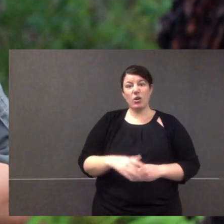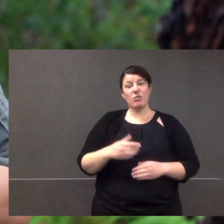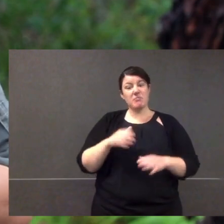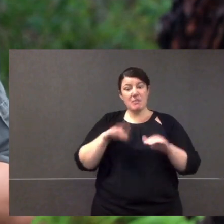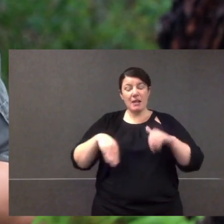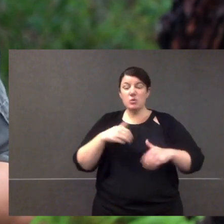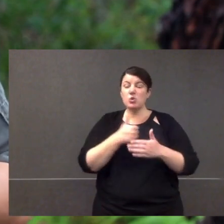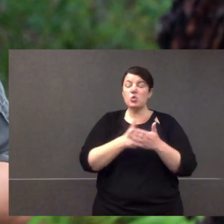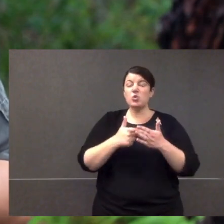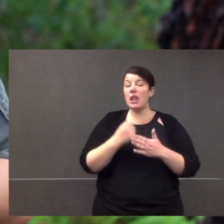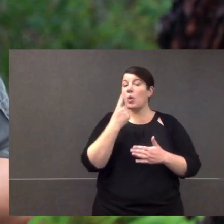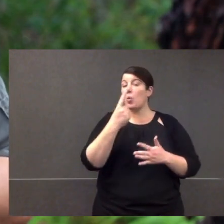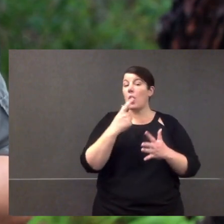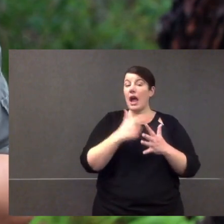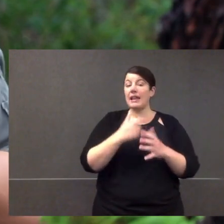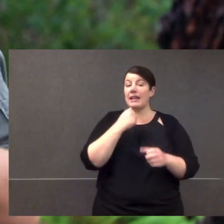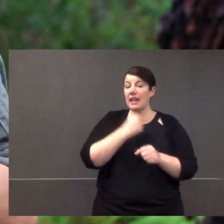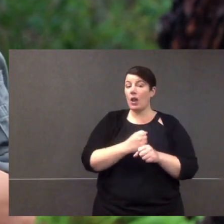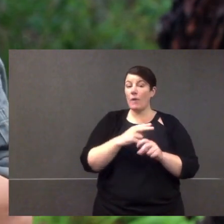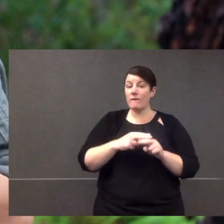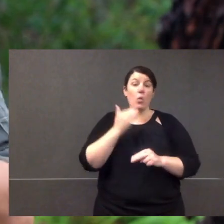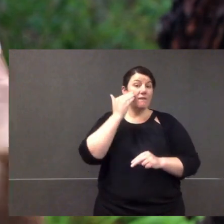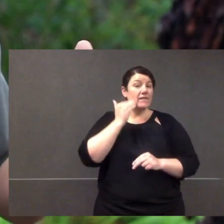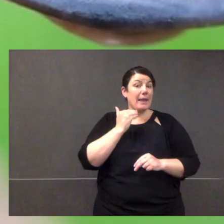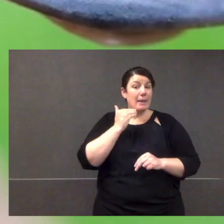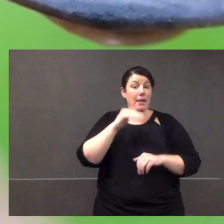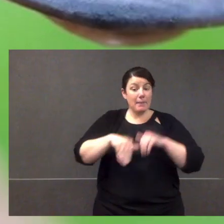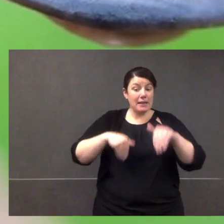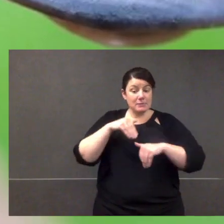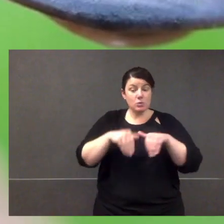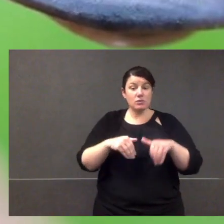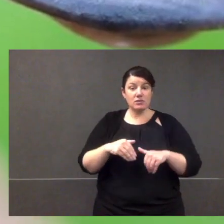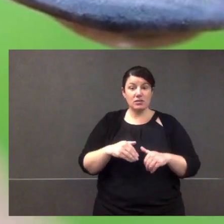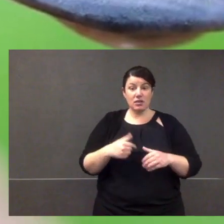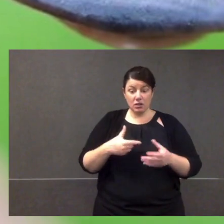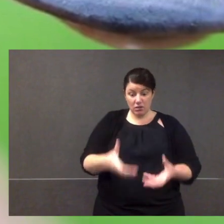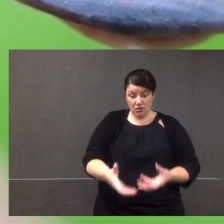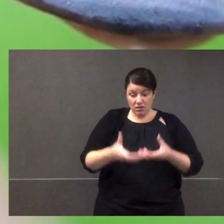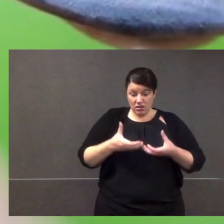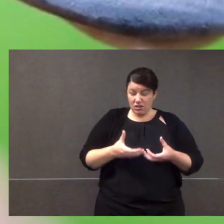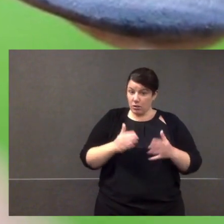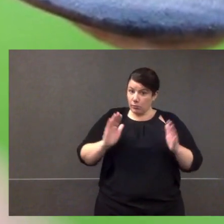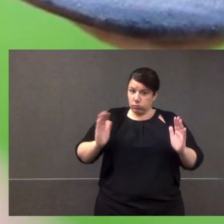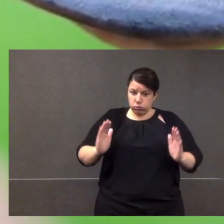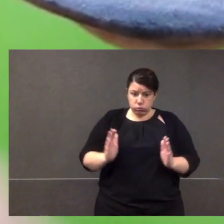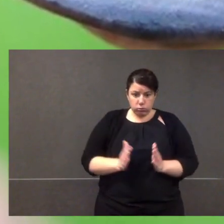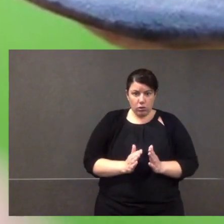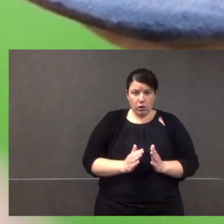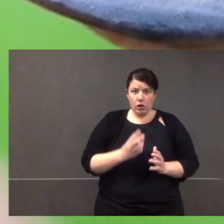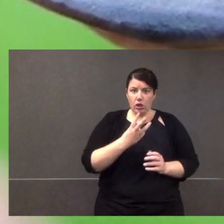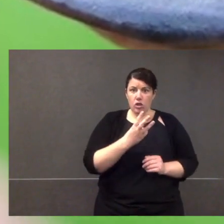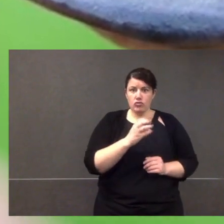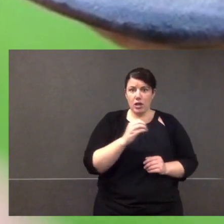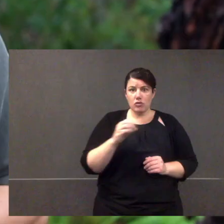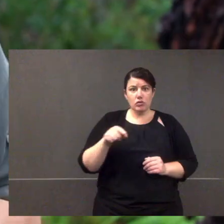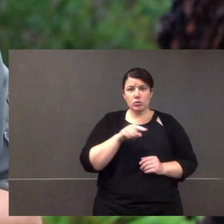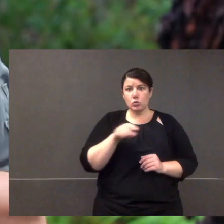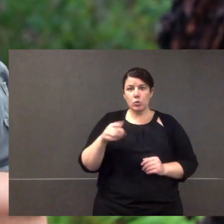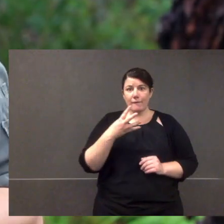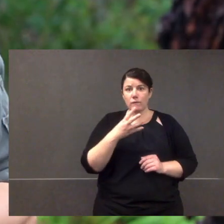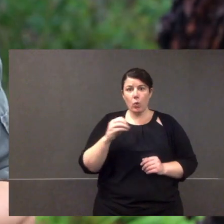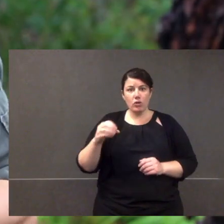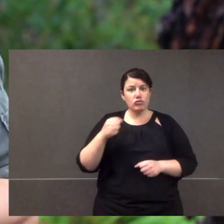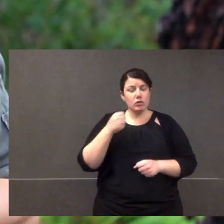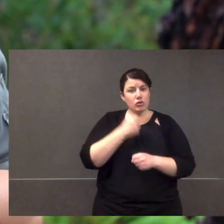body weight was one third. So a platypus should weigh about a kilo for these females. They weighed three to four